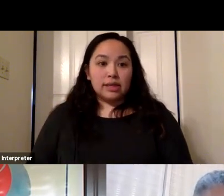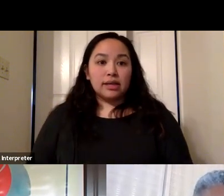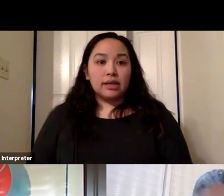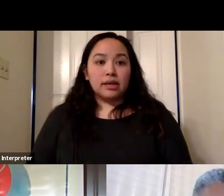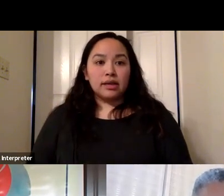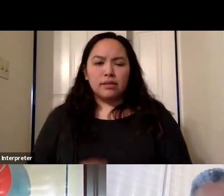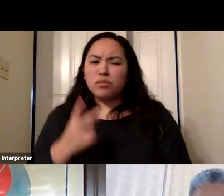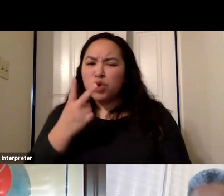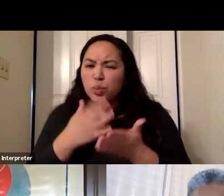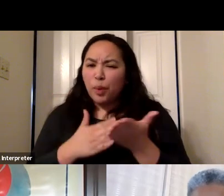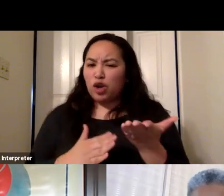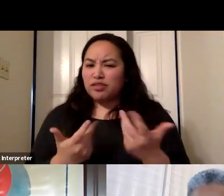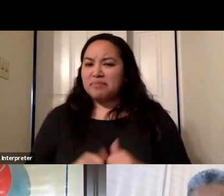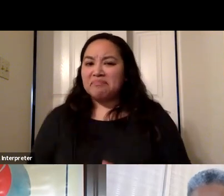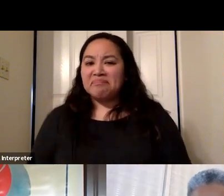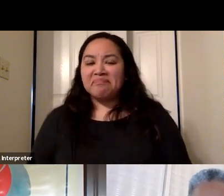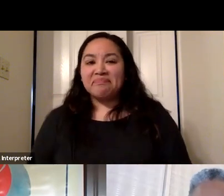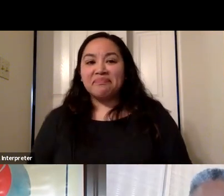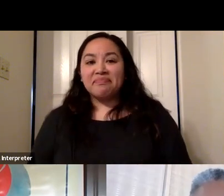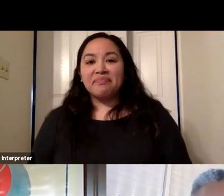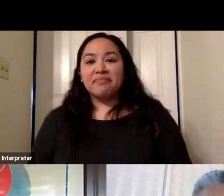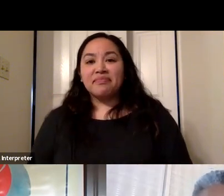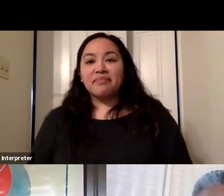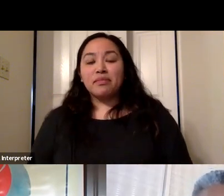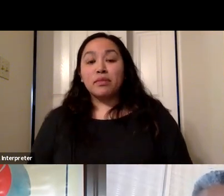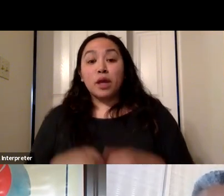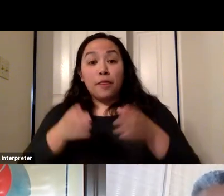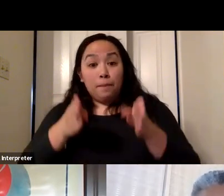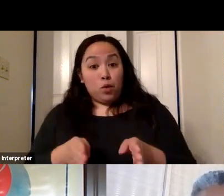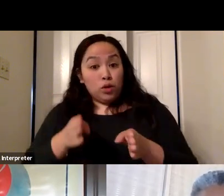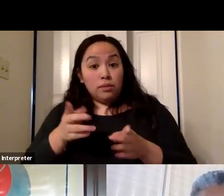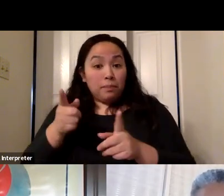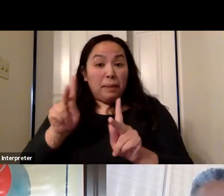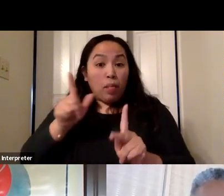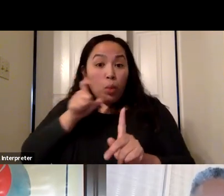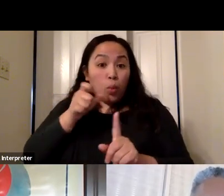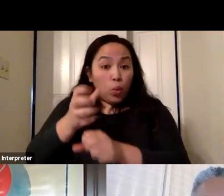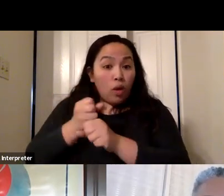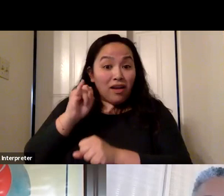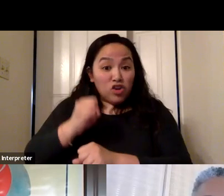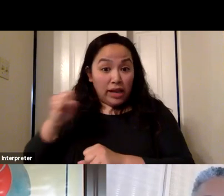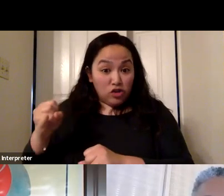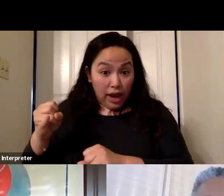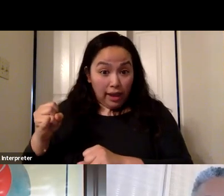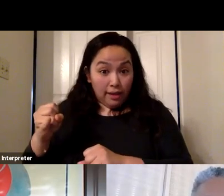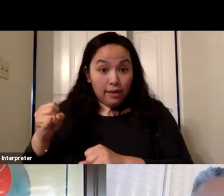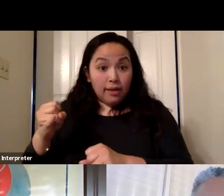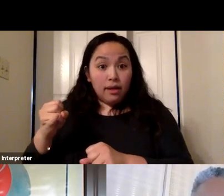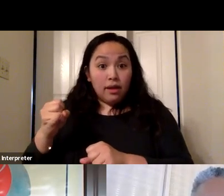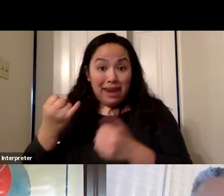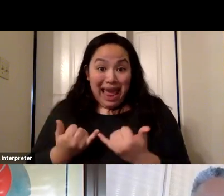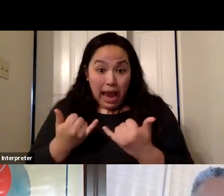like a two part question. Can individuals who got the J&J vaccine choose other vaccines in the future?